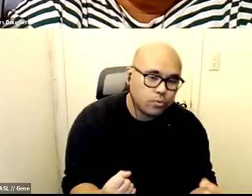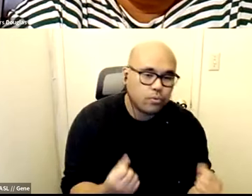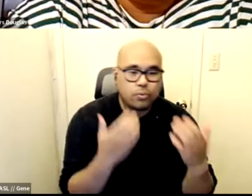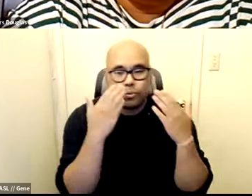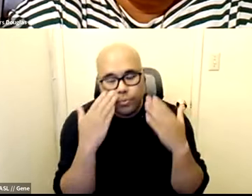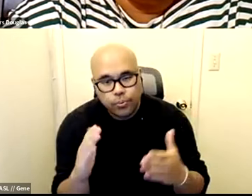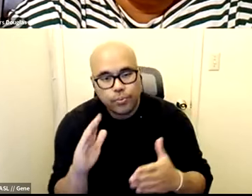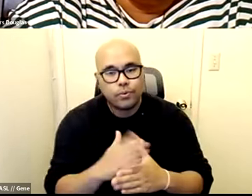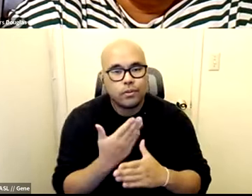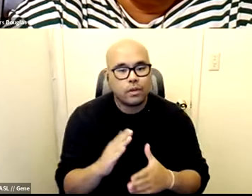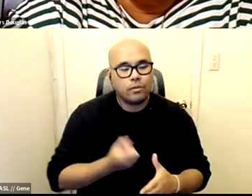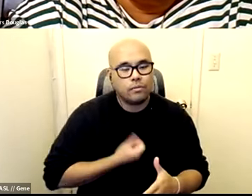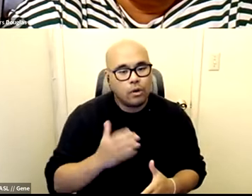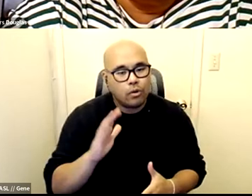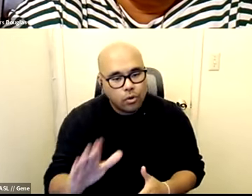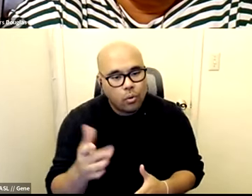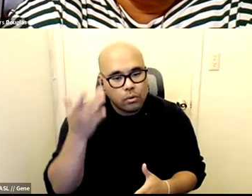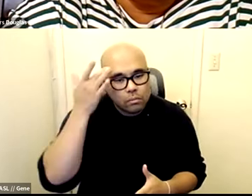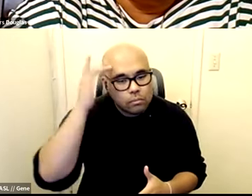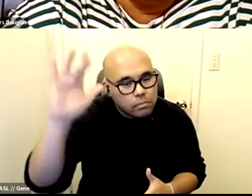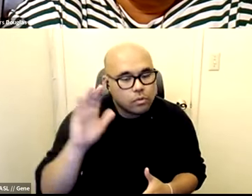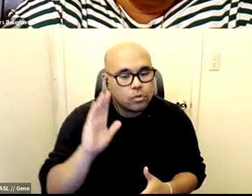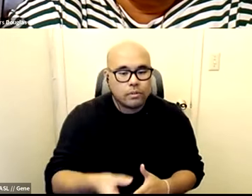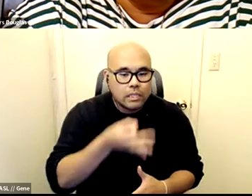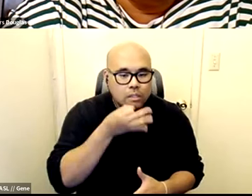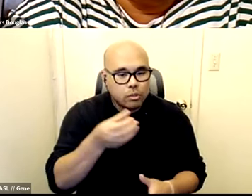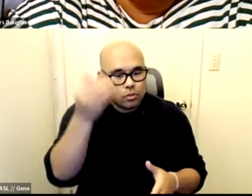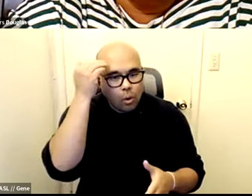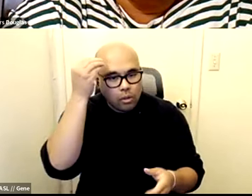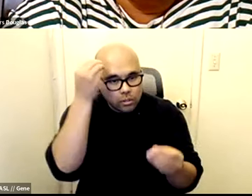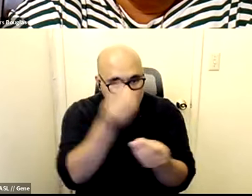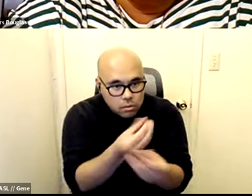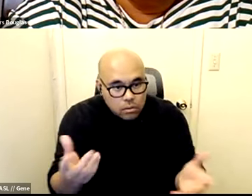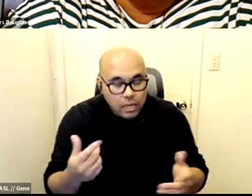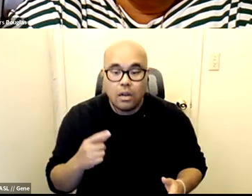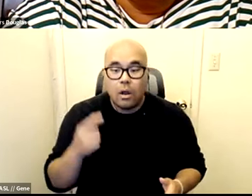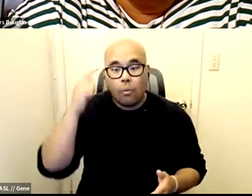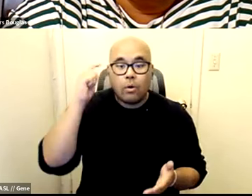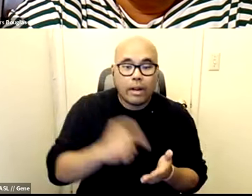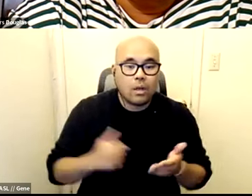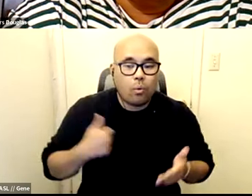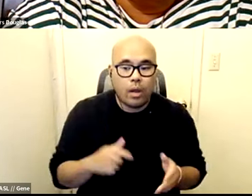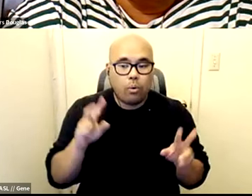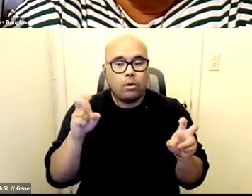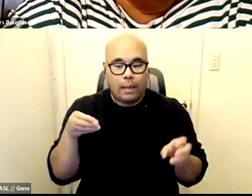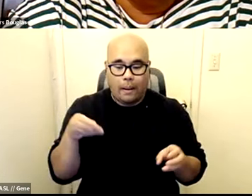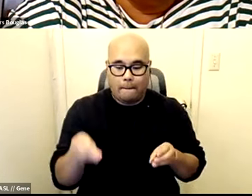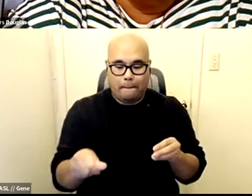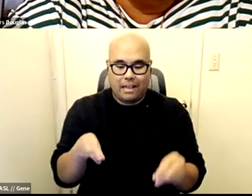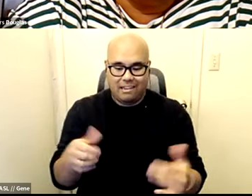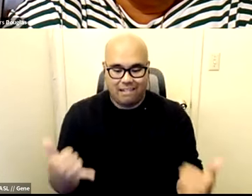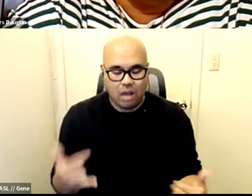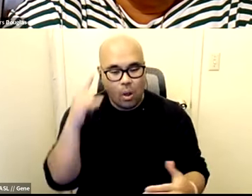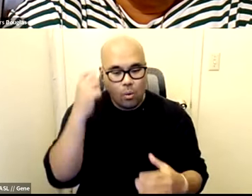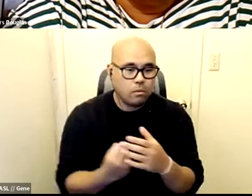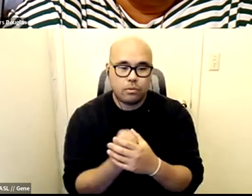brilliance for sharing your expertise on this panel today and recognizing that we're planting seeds here that are going to grow and flourish in so many different